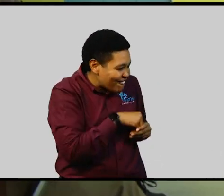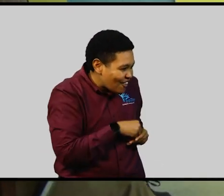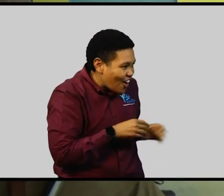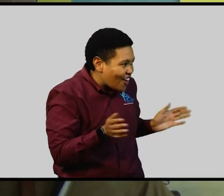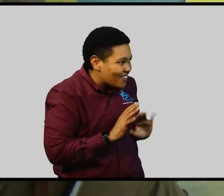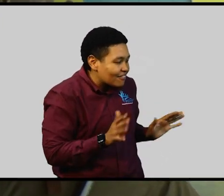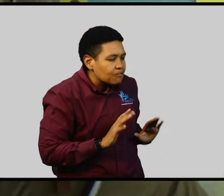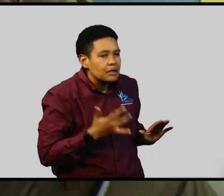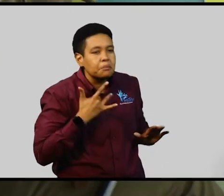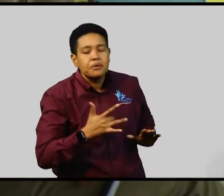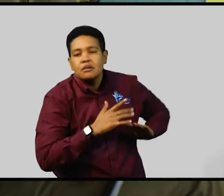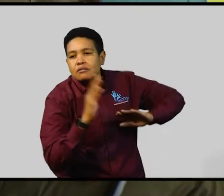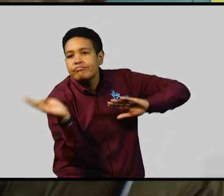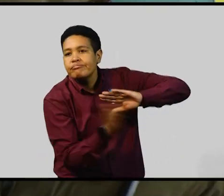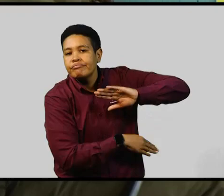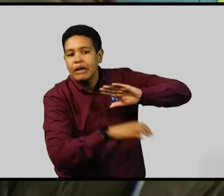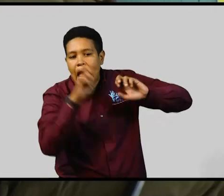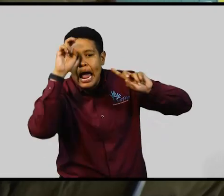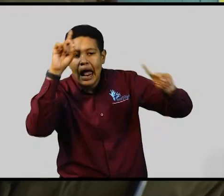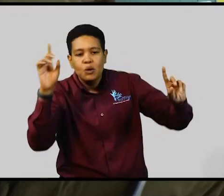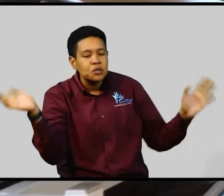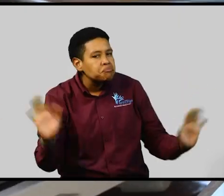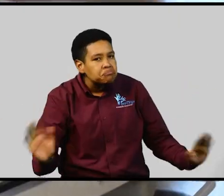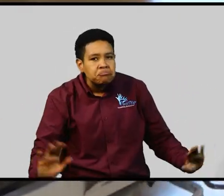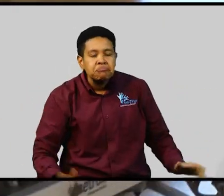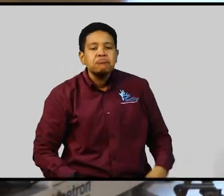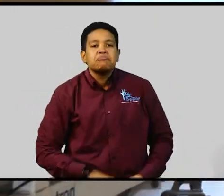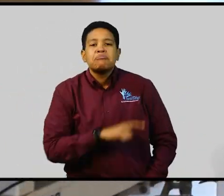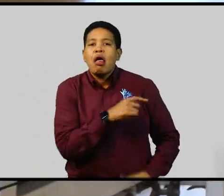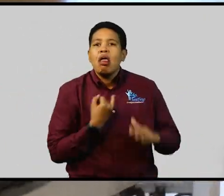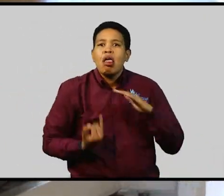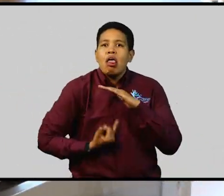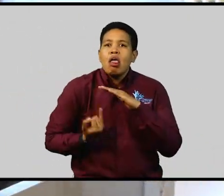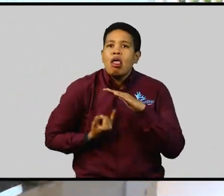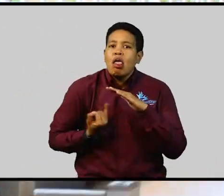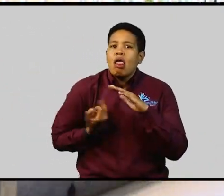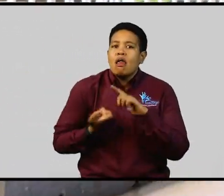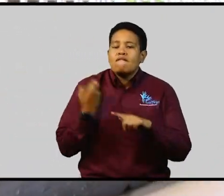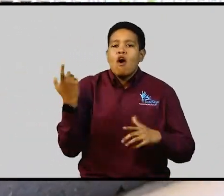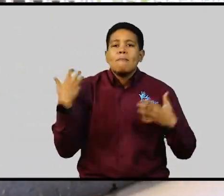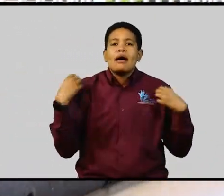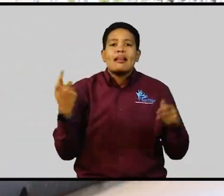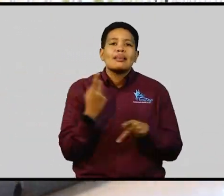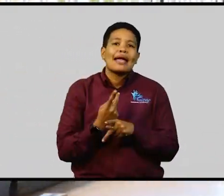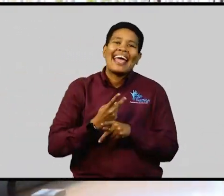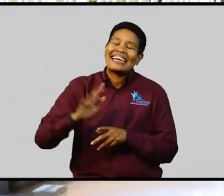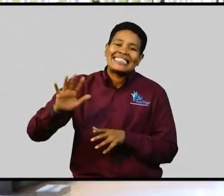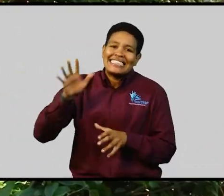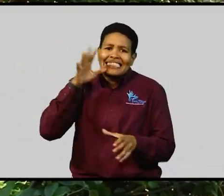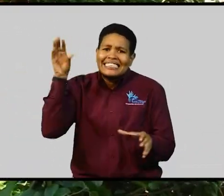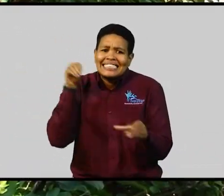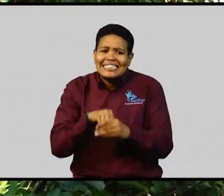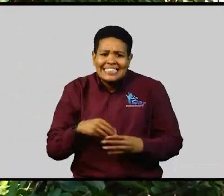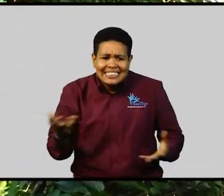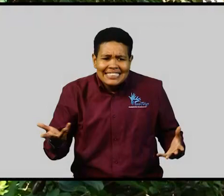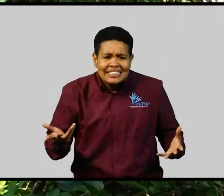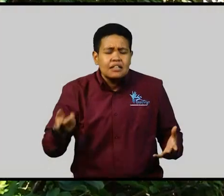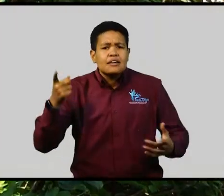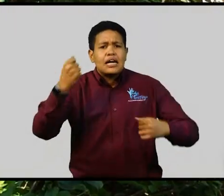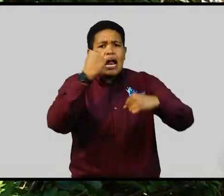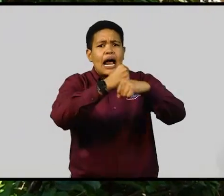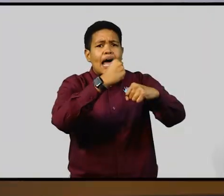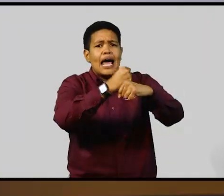educational institutions, their isolation from health care, from the